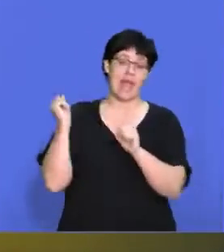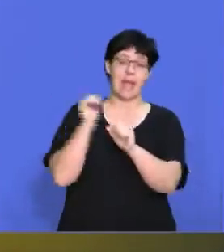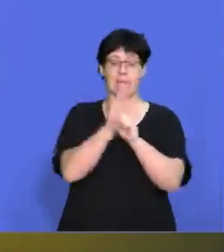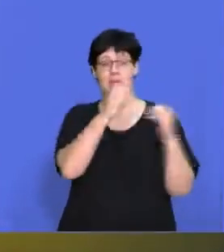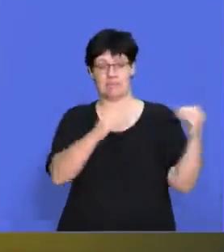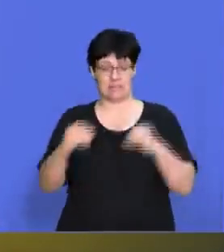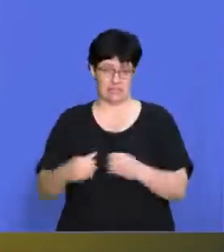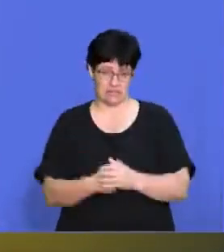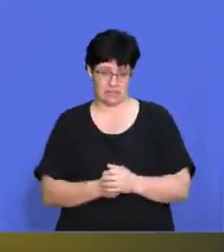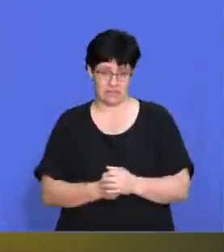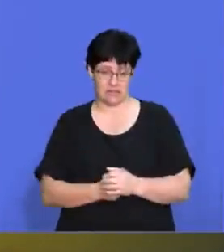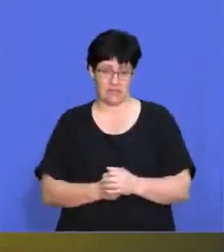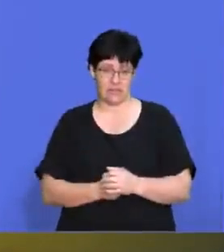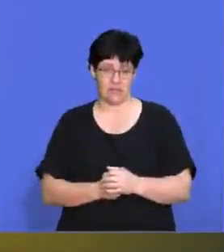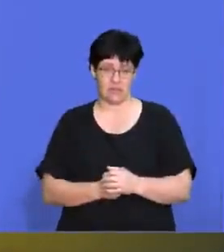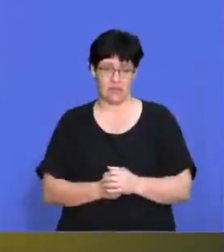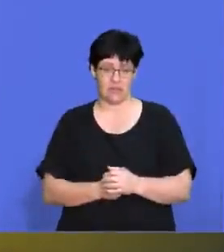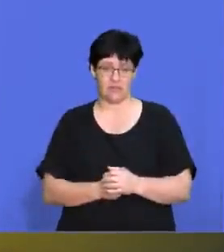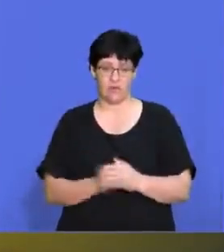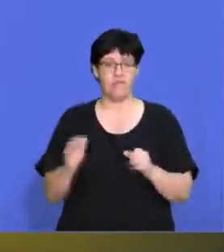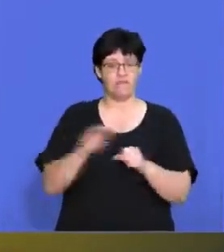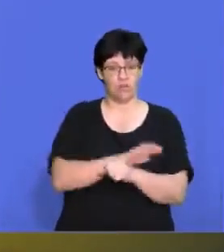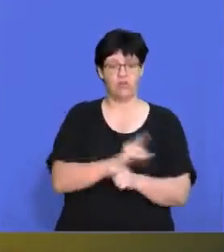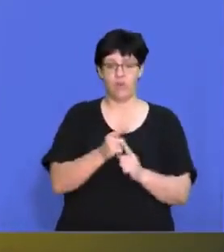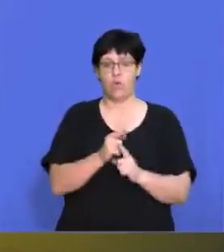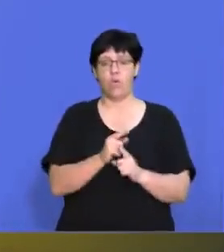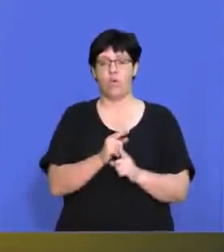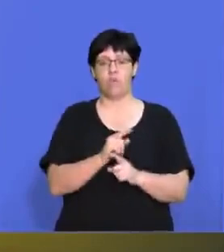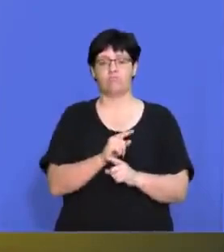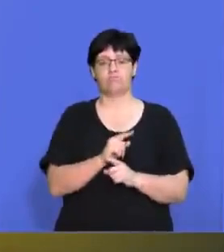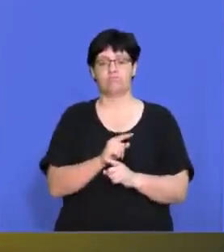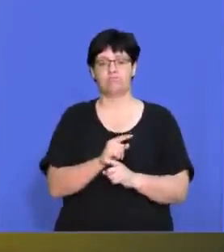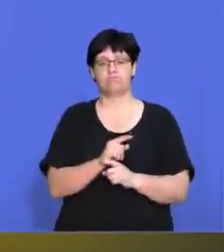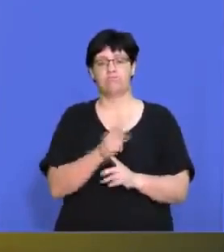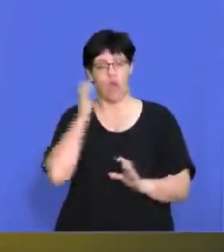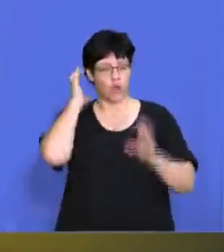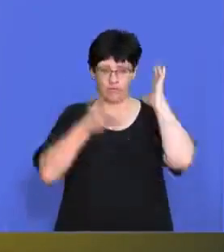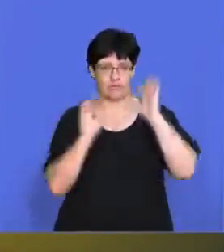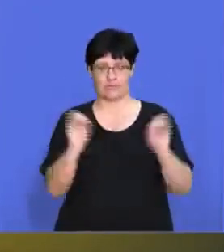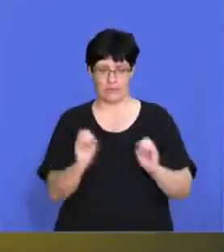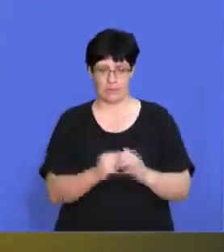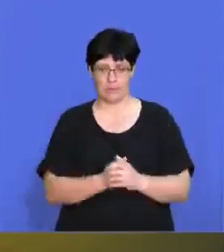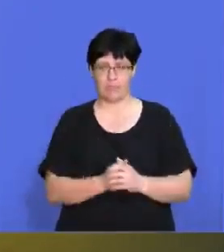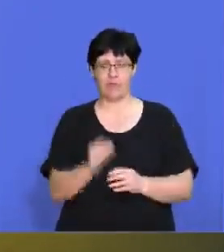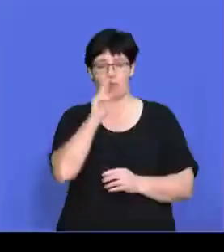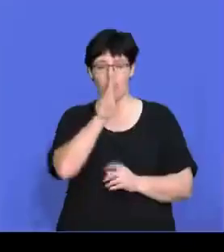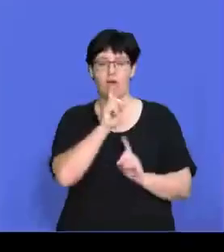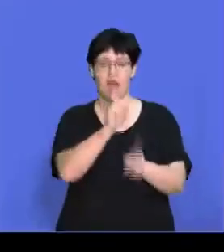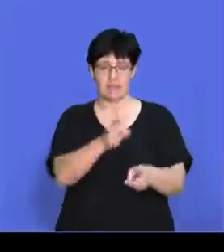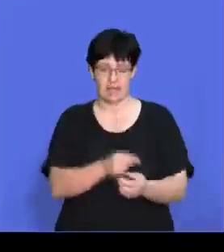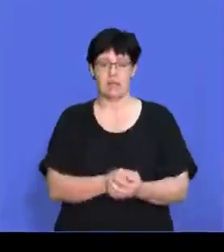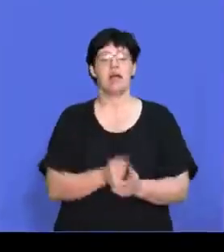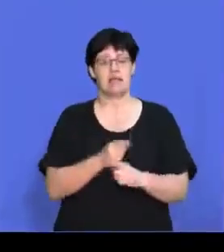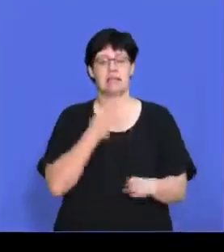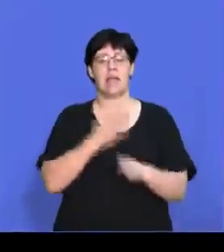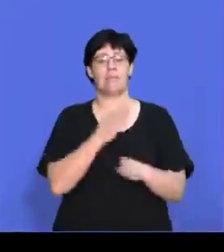and how they impact the business completely so that you don't get that confused. So if we look